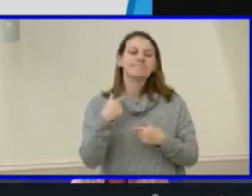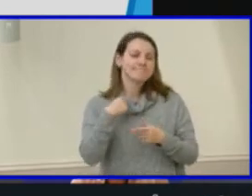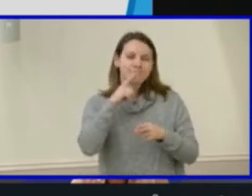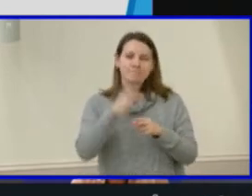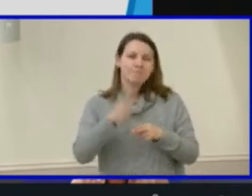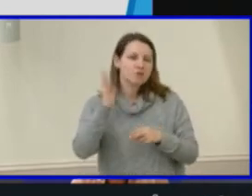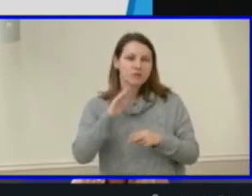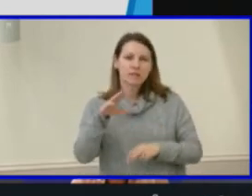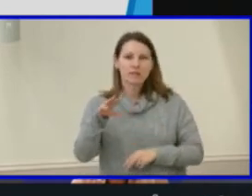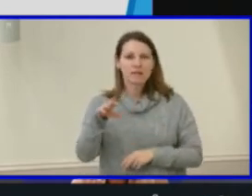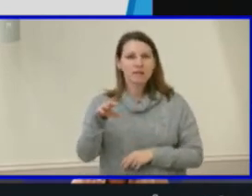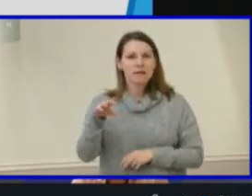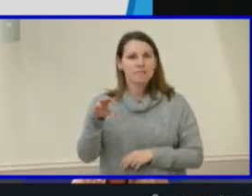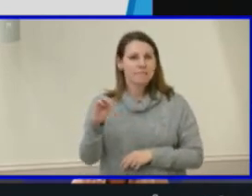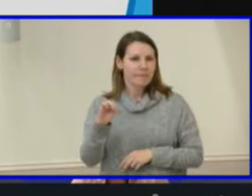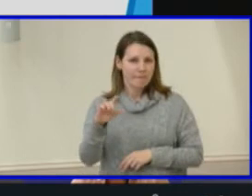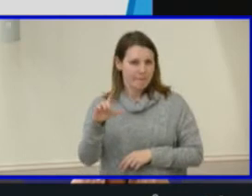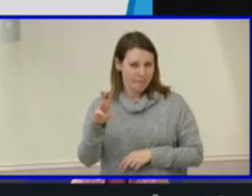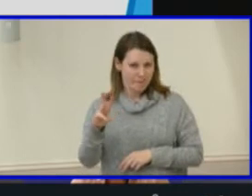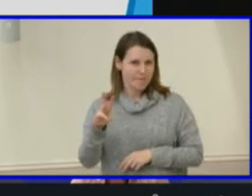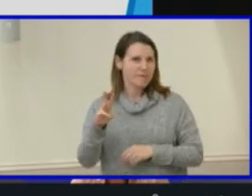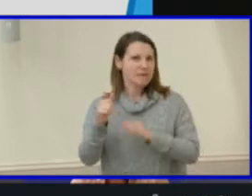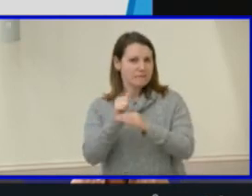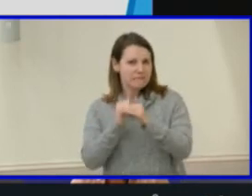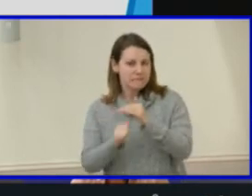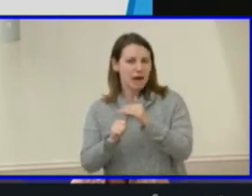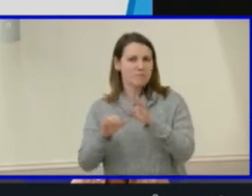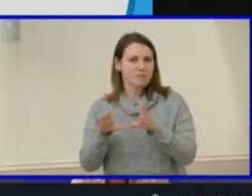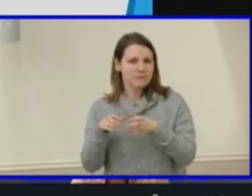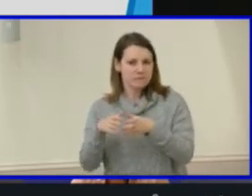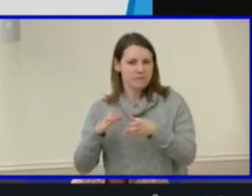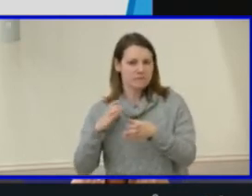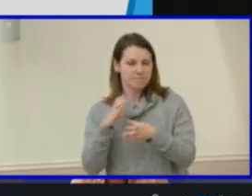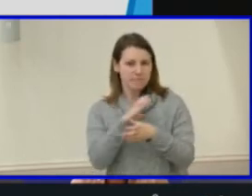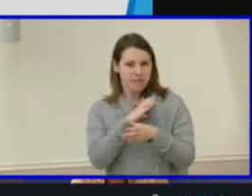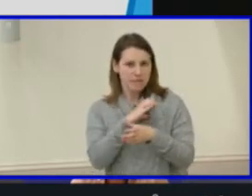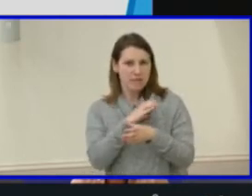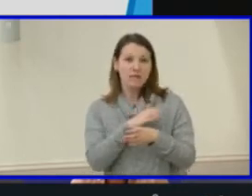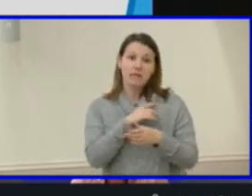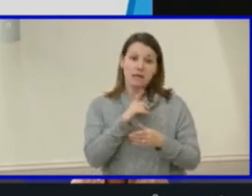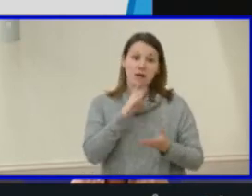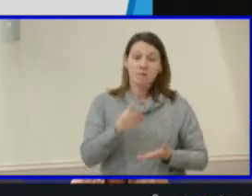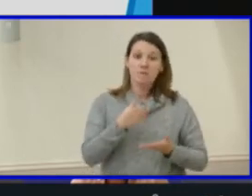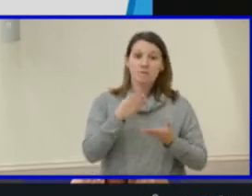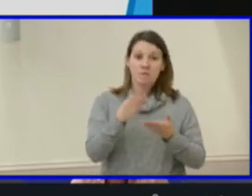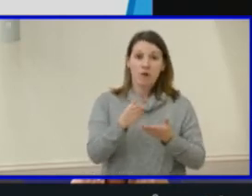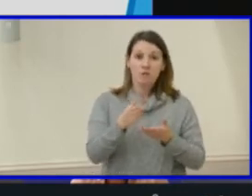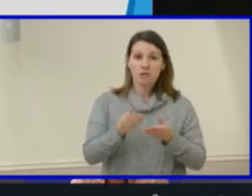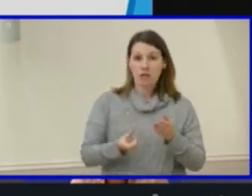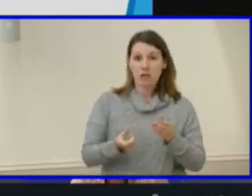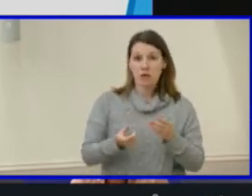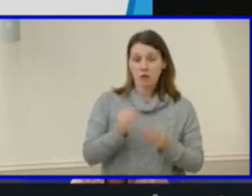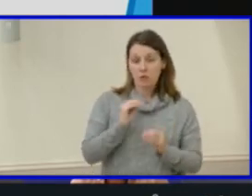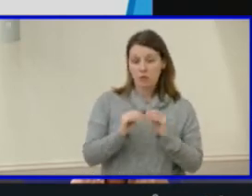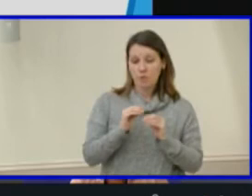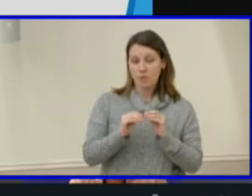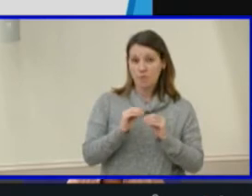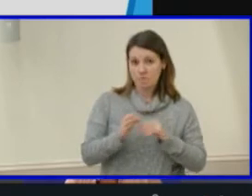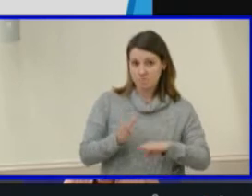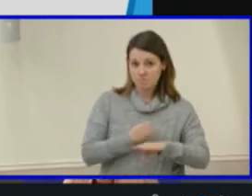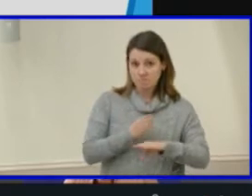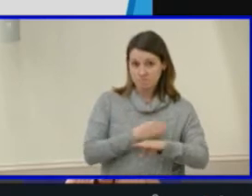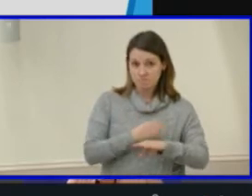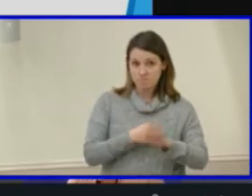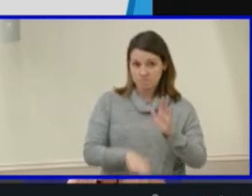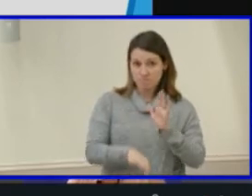School subcommittee proposed a revised selection process to all feeder districts which choose applicants according to composite